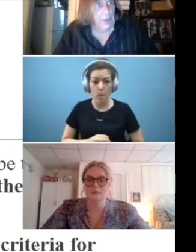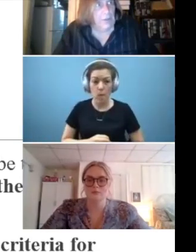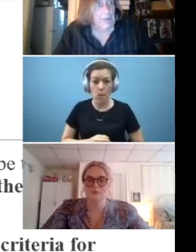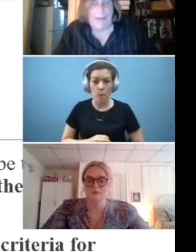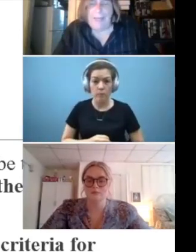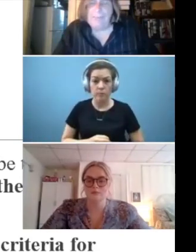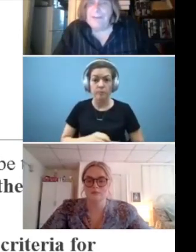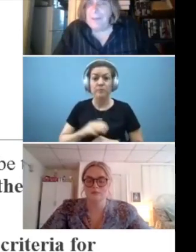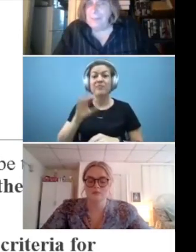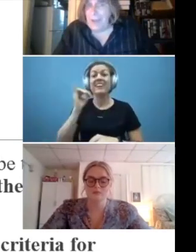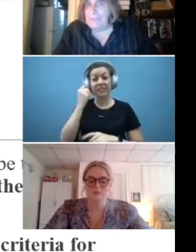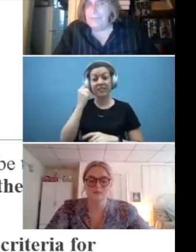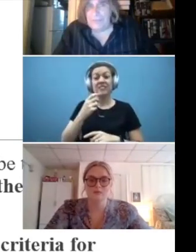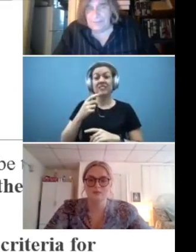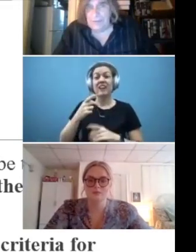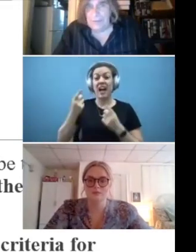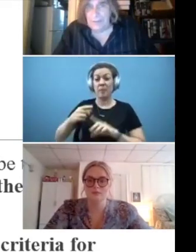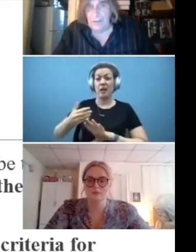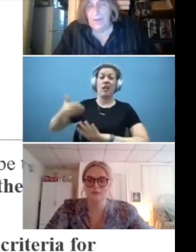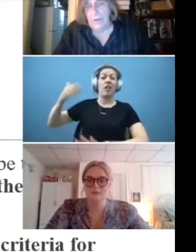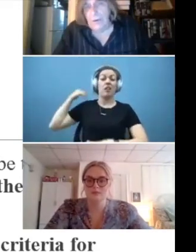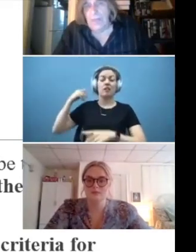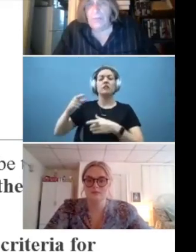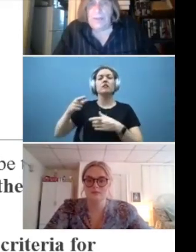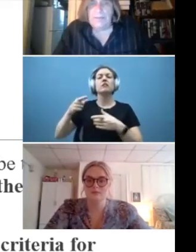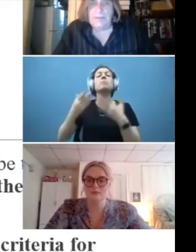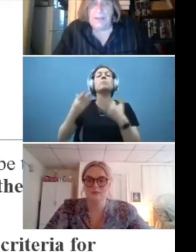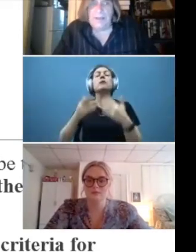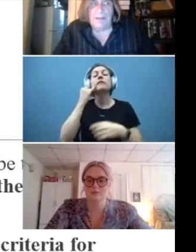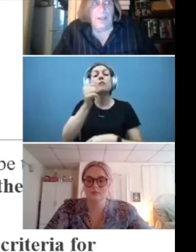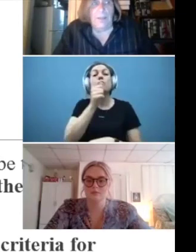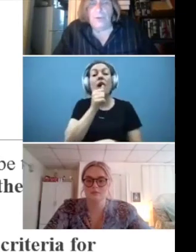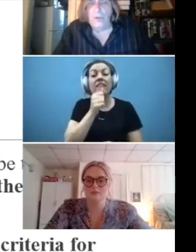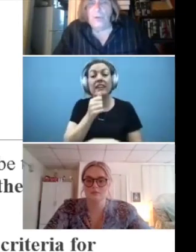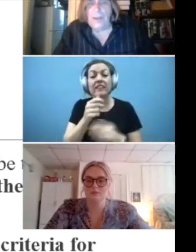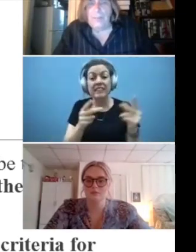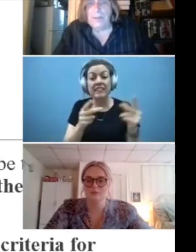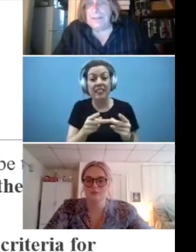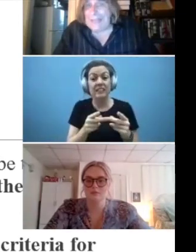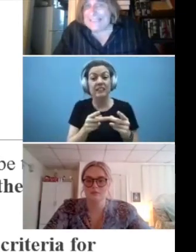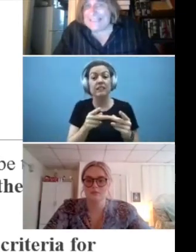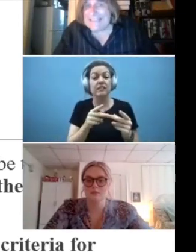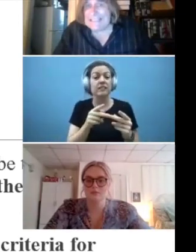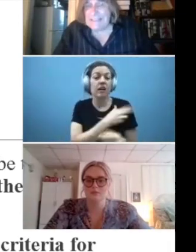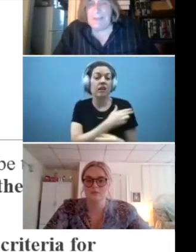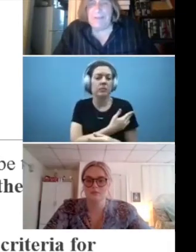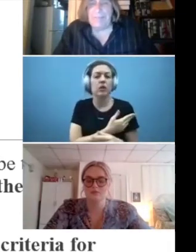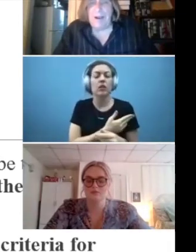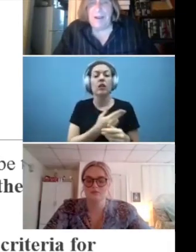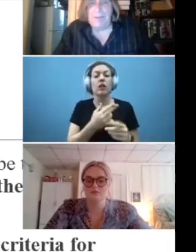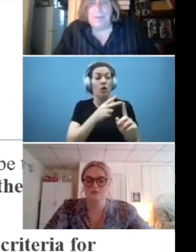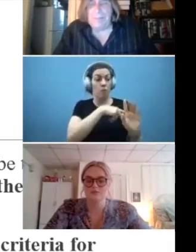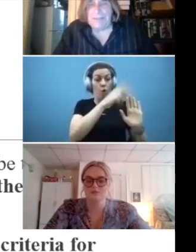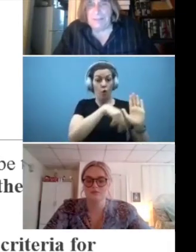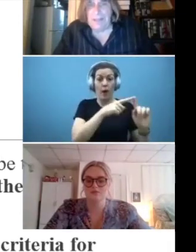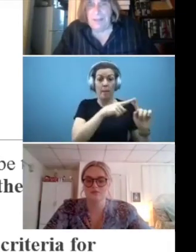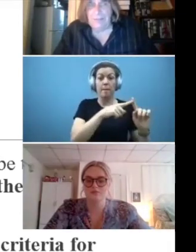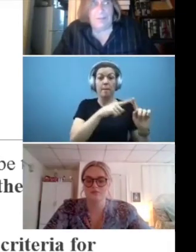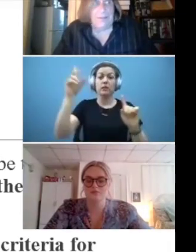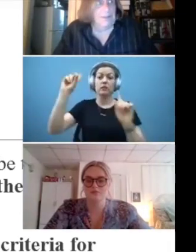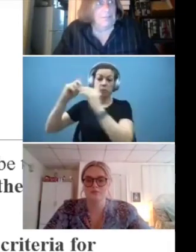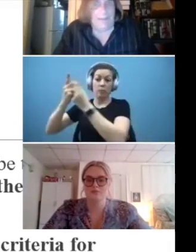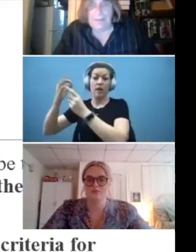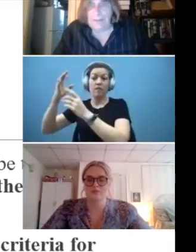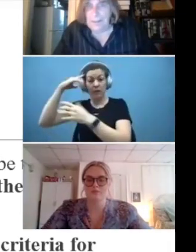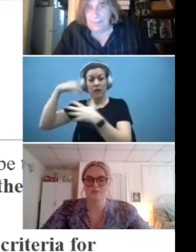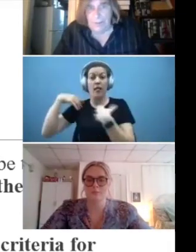while ago, if it happened in a private facility or another way to say it, a program licensed by the department of mental health,